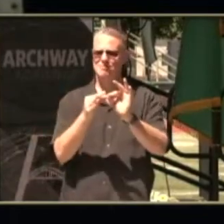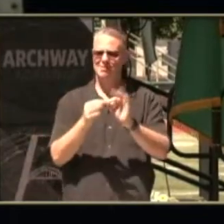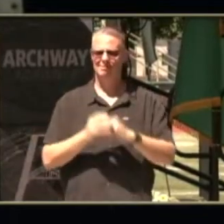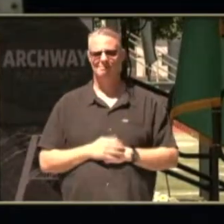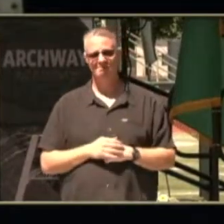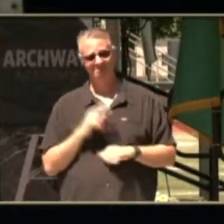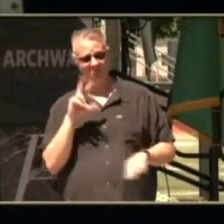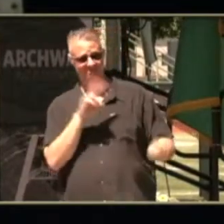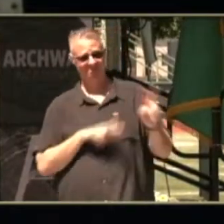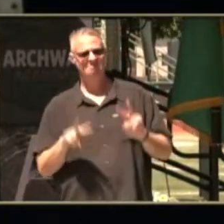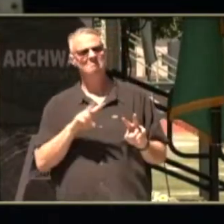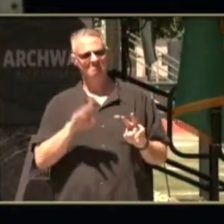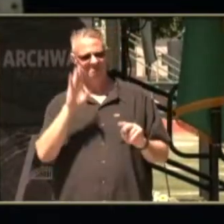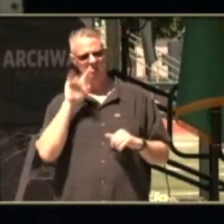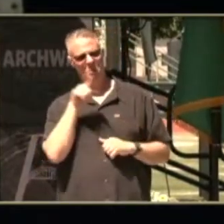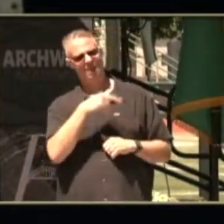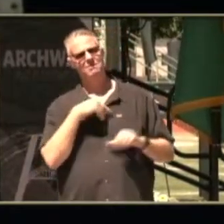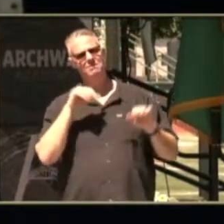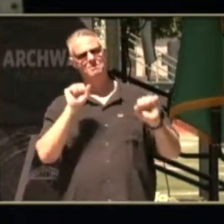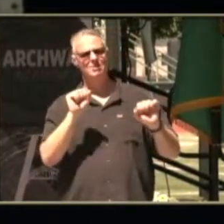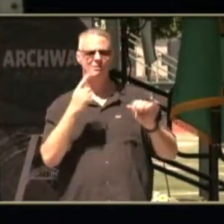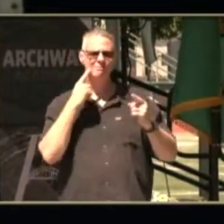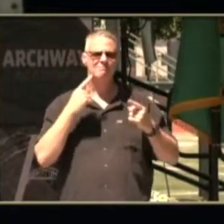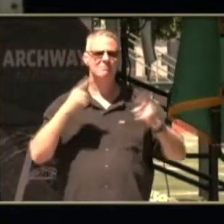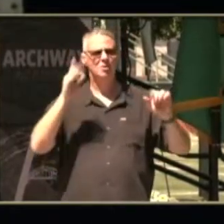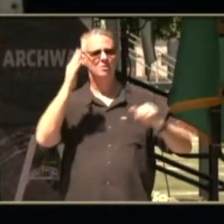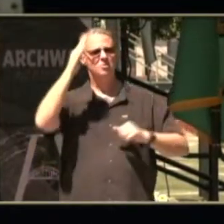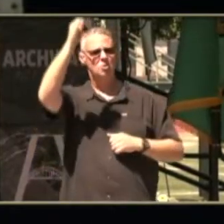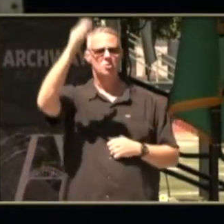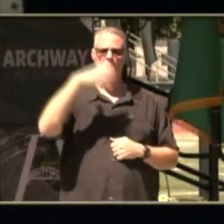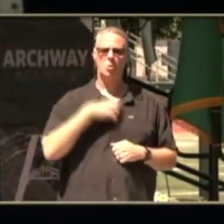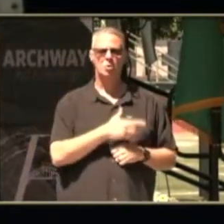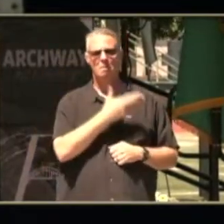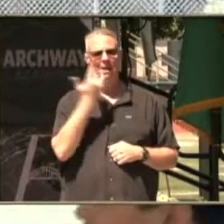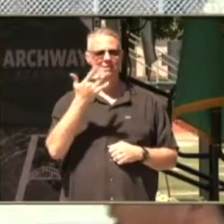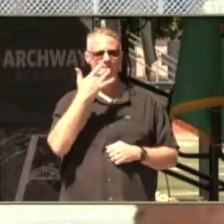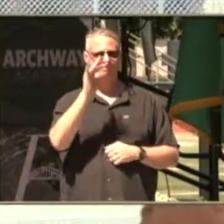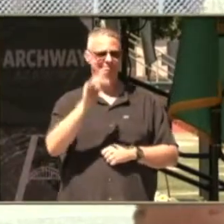have the potential to do well in your future adventures and i wish you all the best